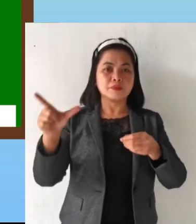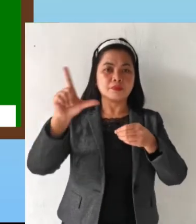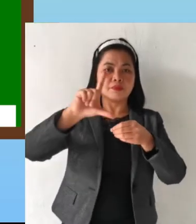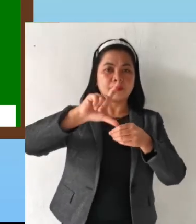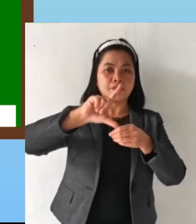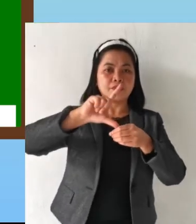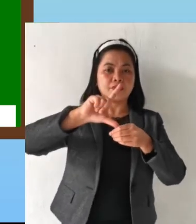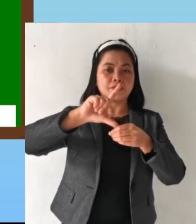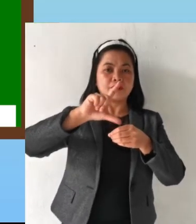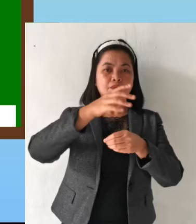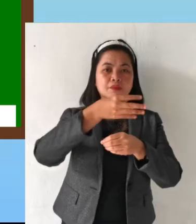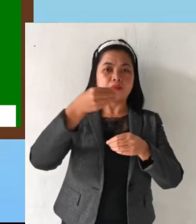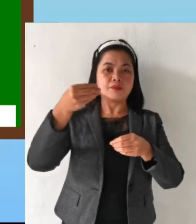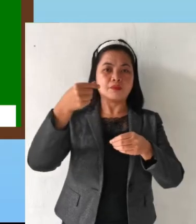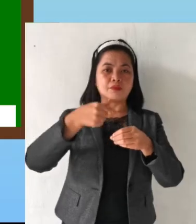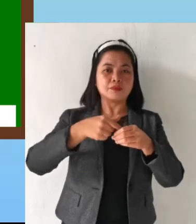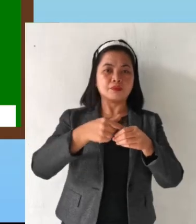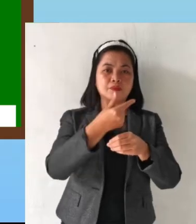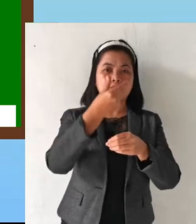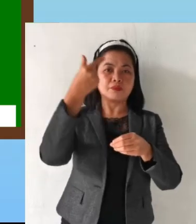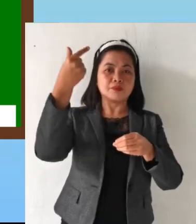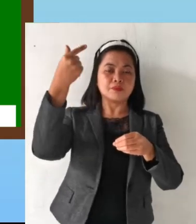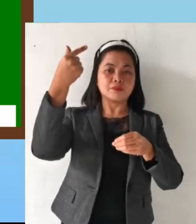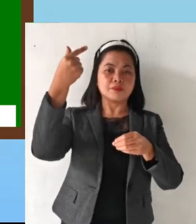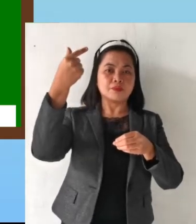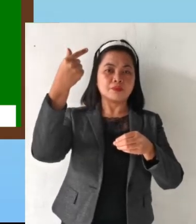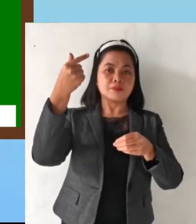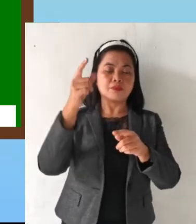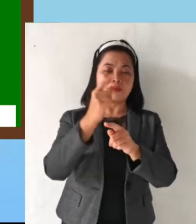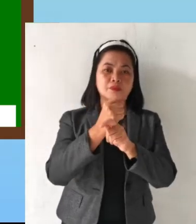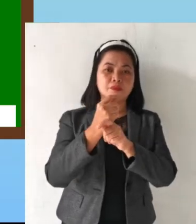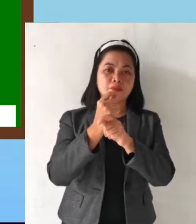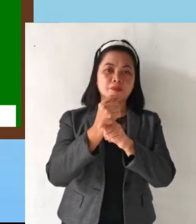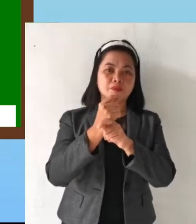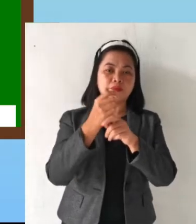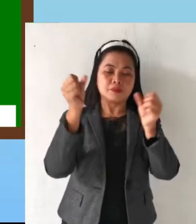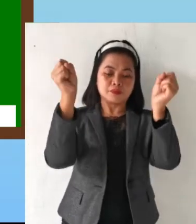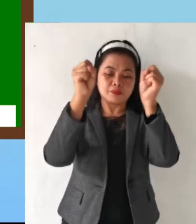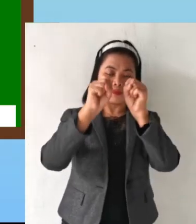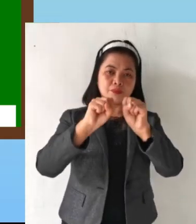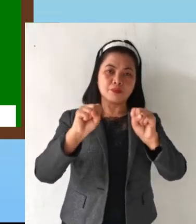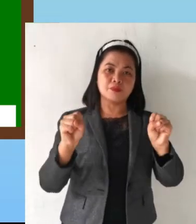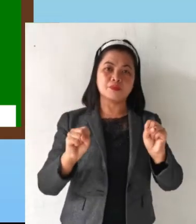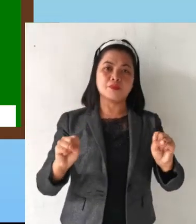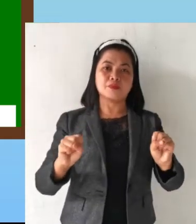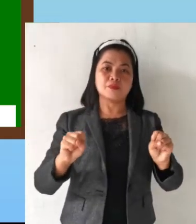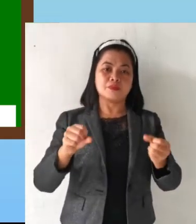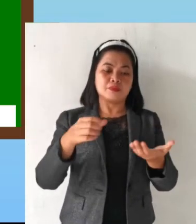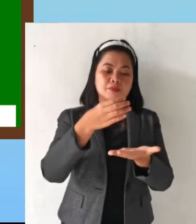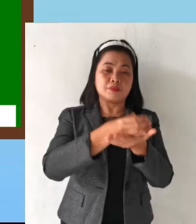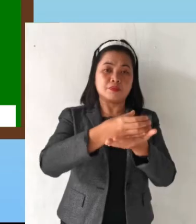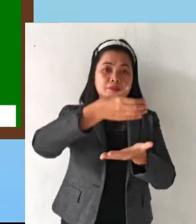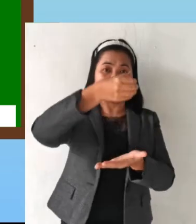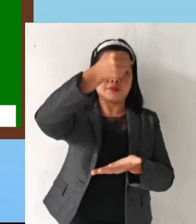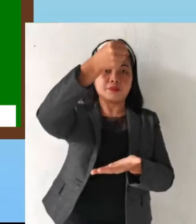and gas take the shape of the container